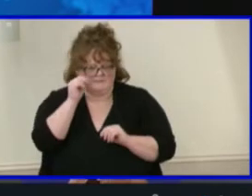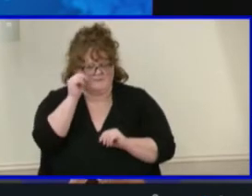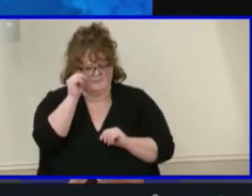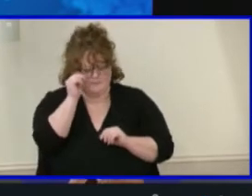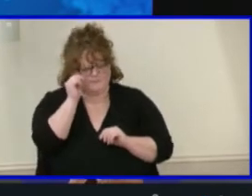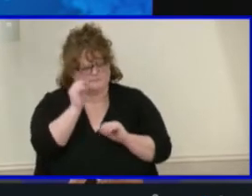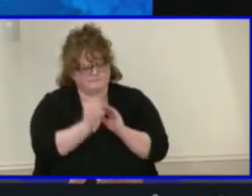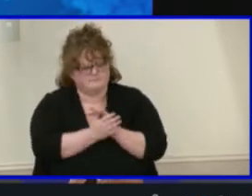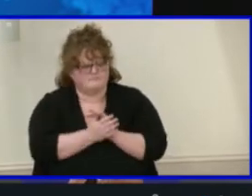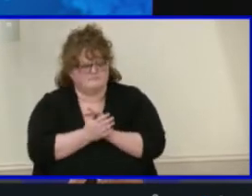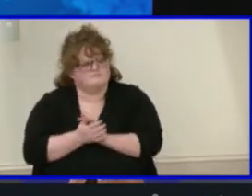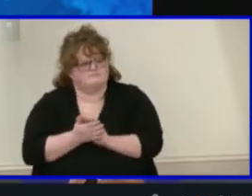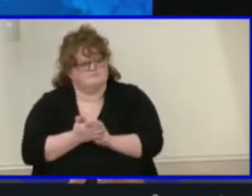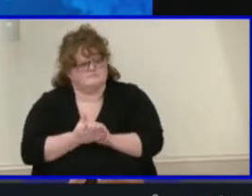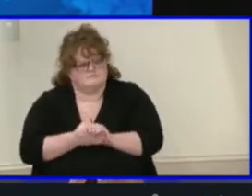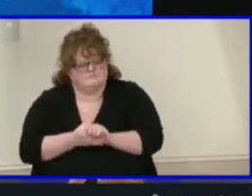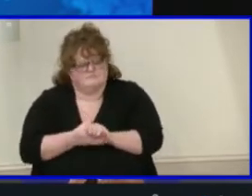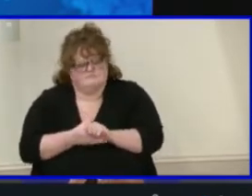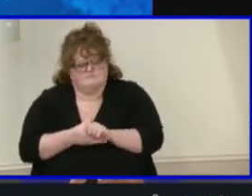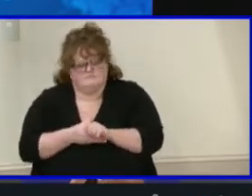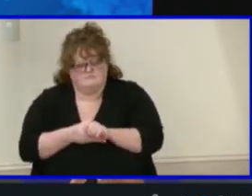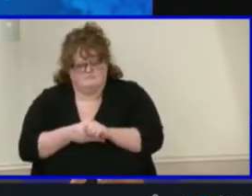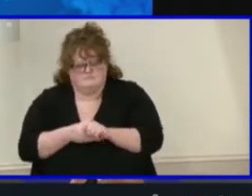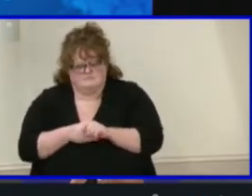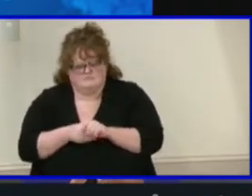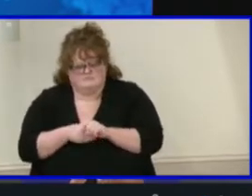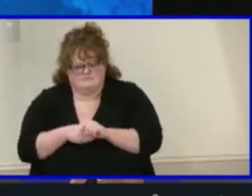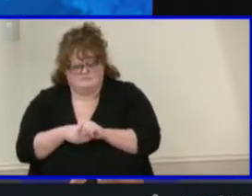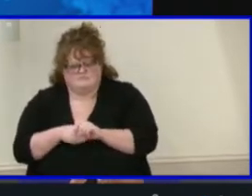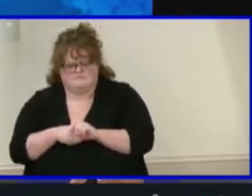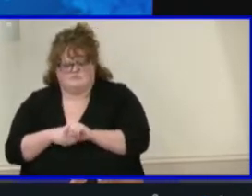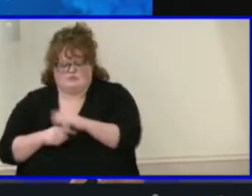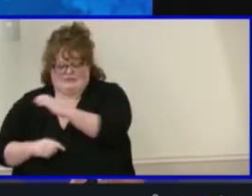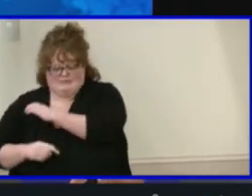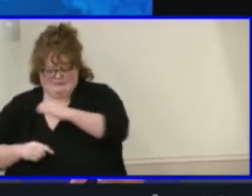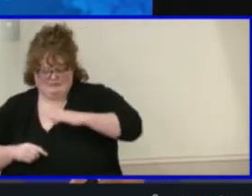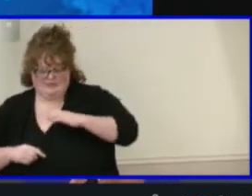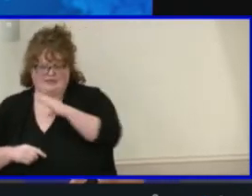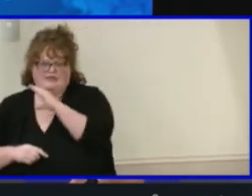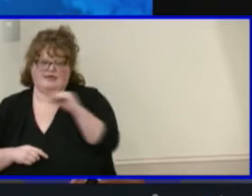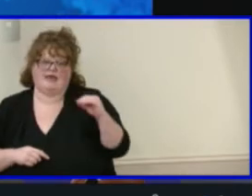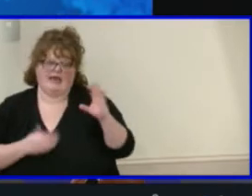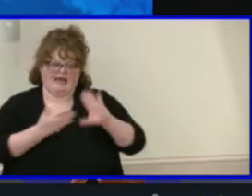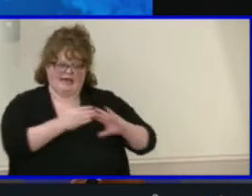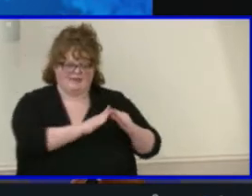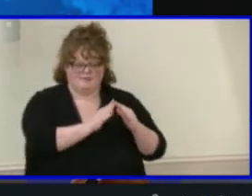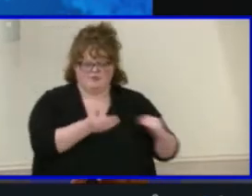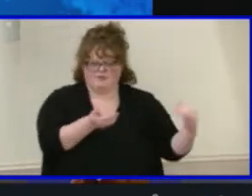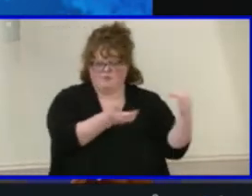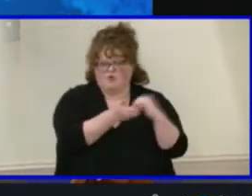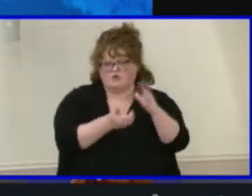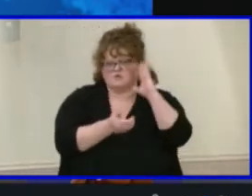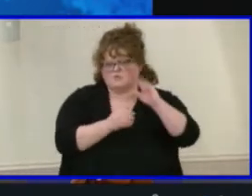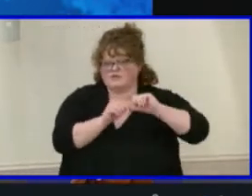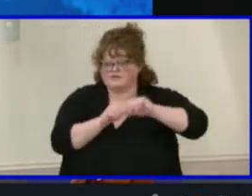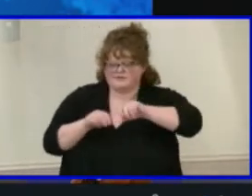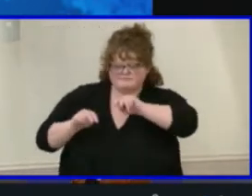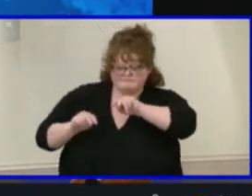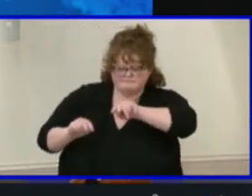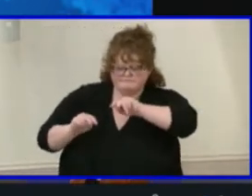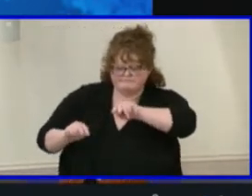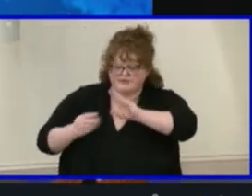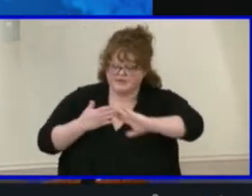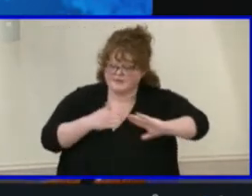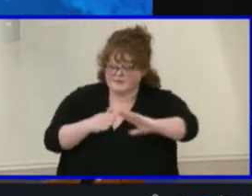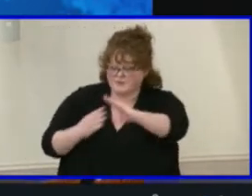committee, along with their community partners, will monitor our community data. We will continue to keep these